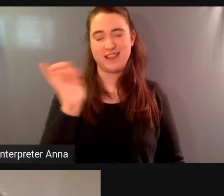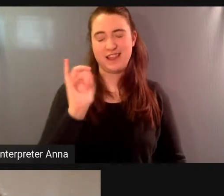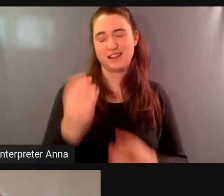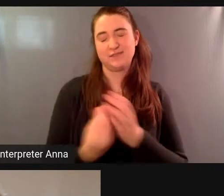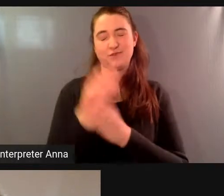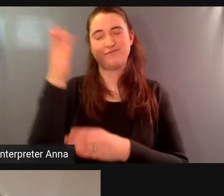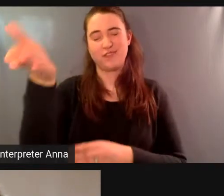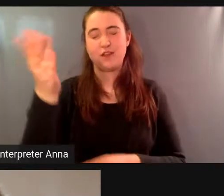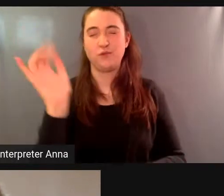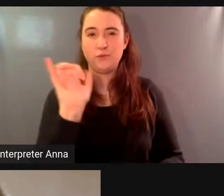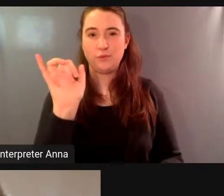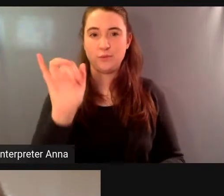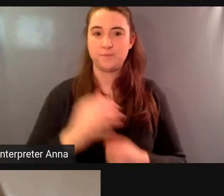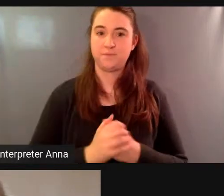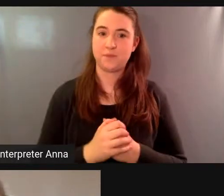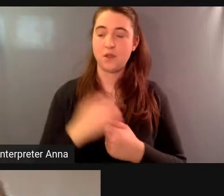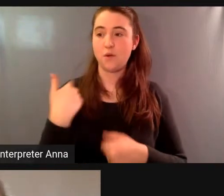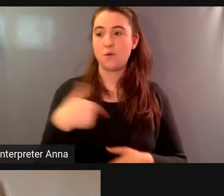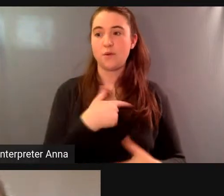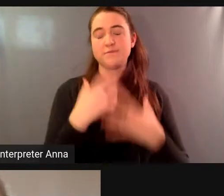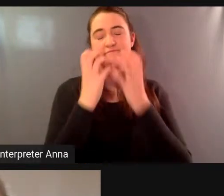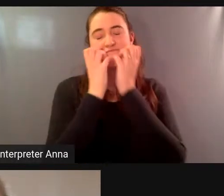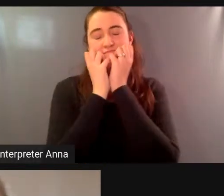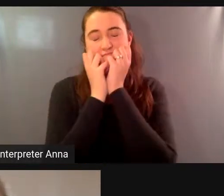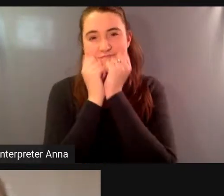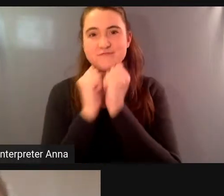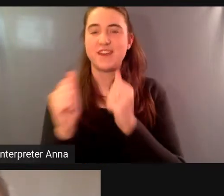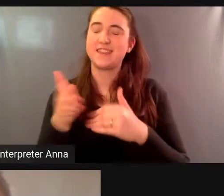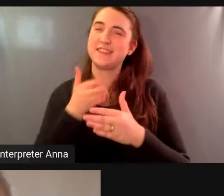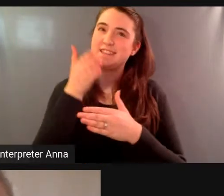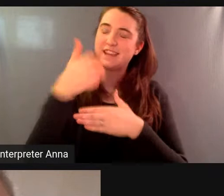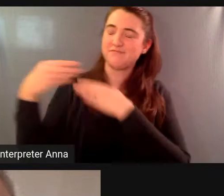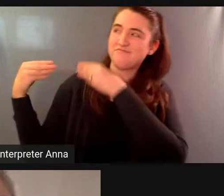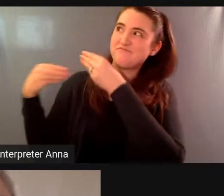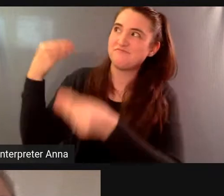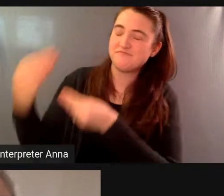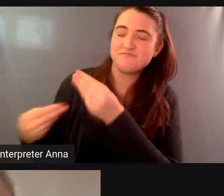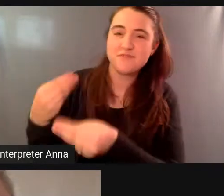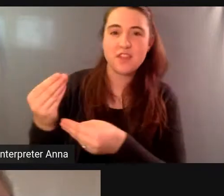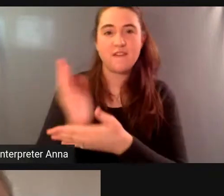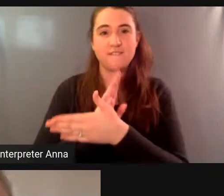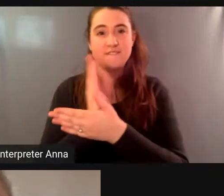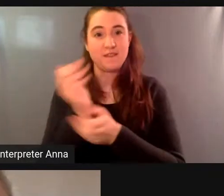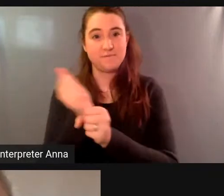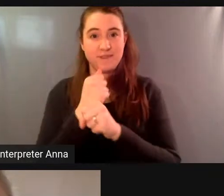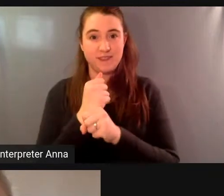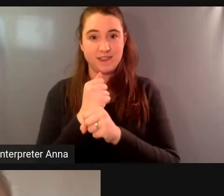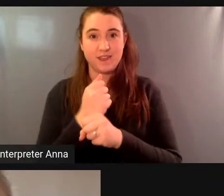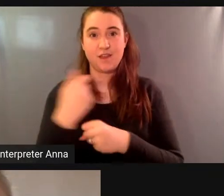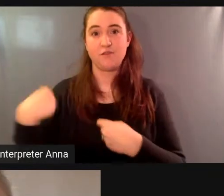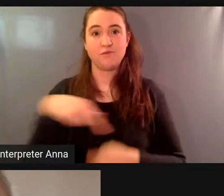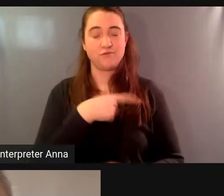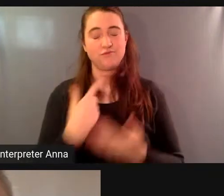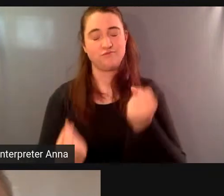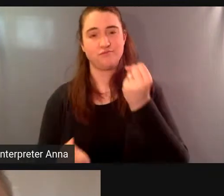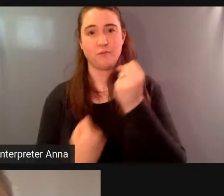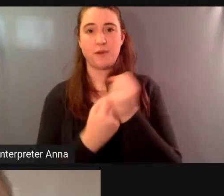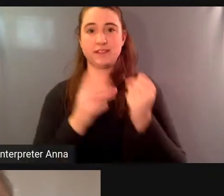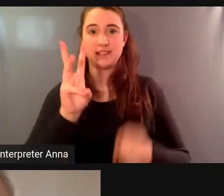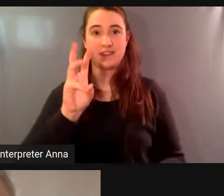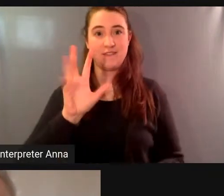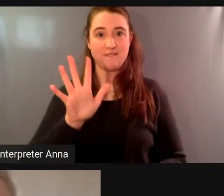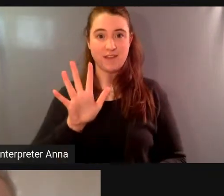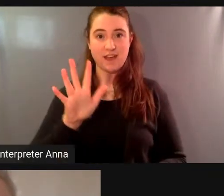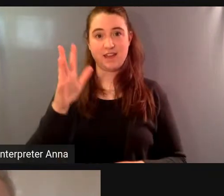discovering and nurturing the next generation of non-fiction storytellers each year those programs are supporting over 65 filmmakers it's been two